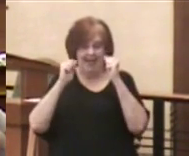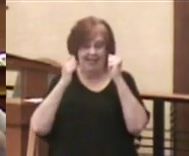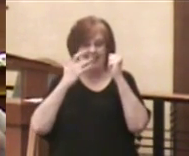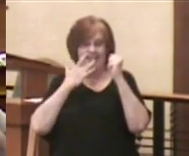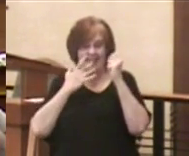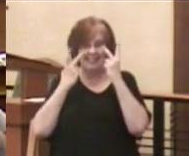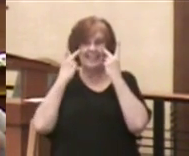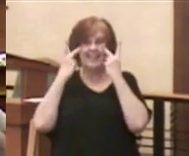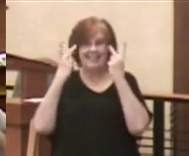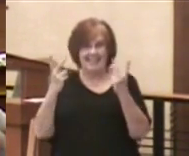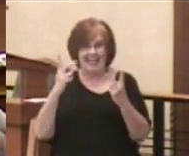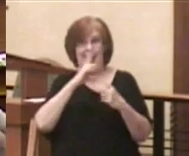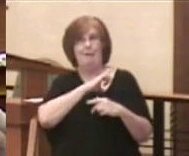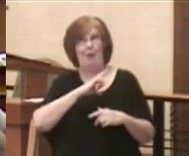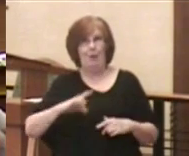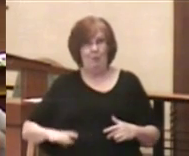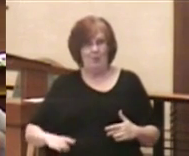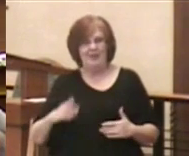is good.